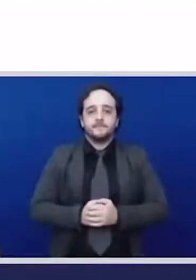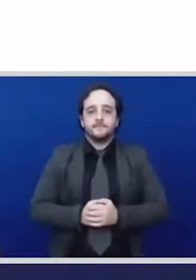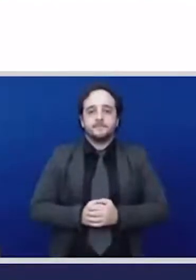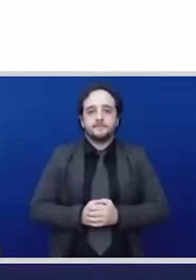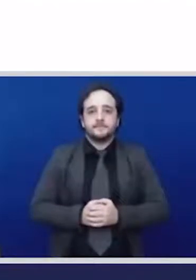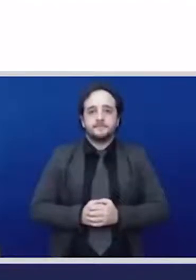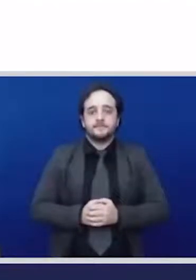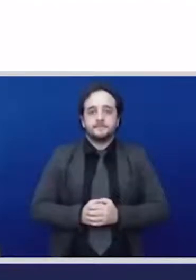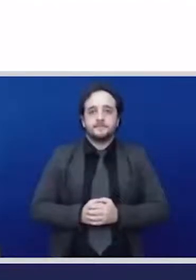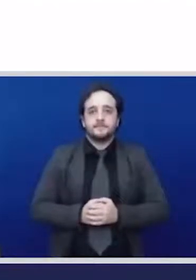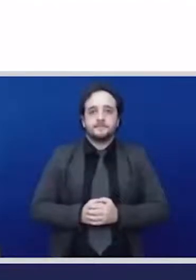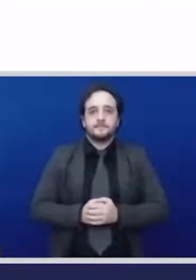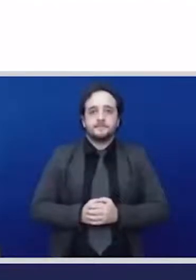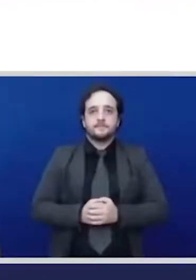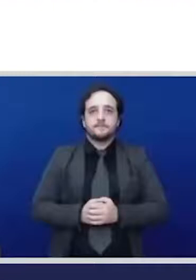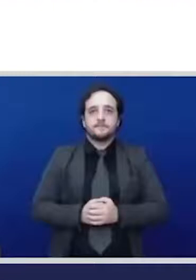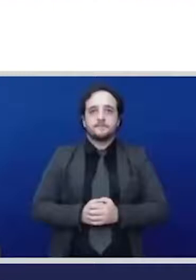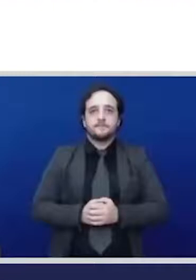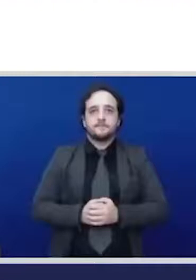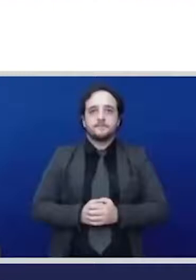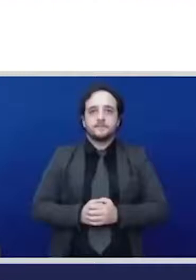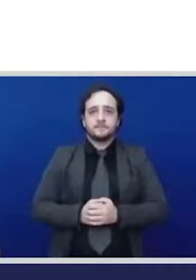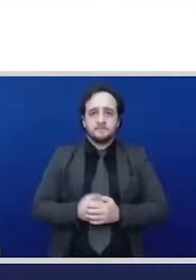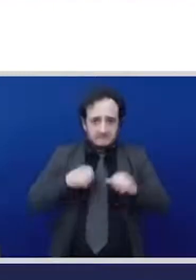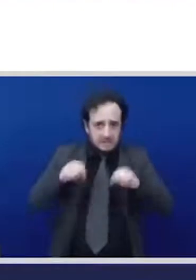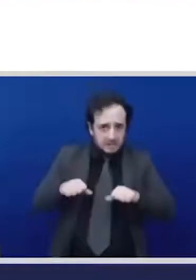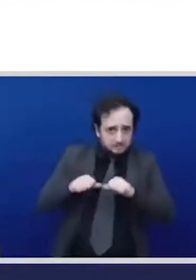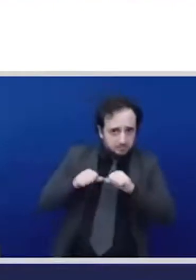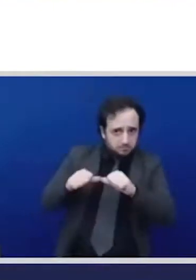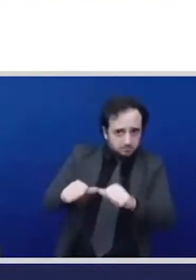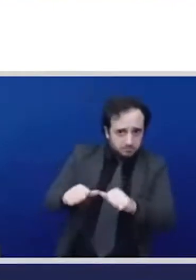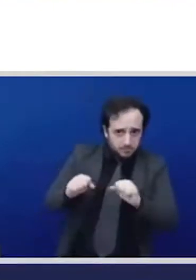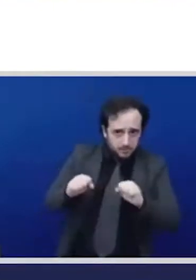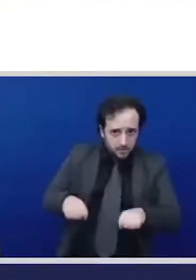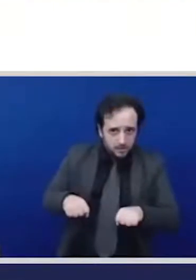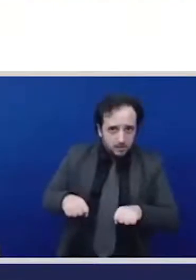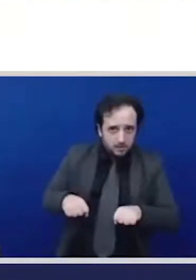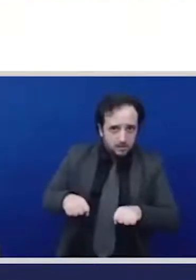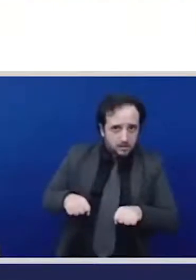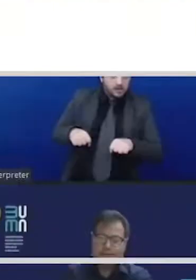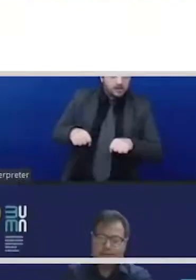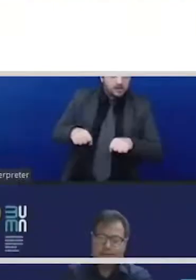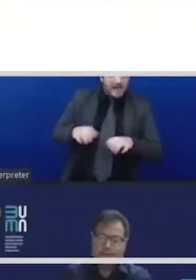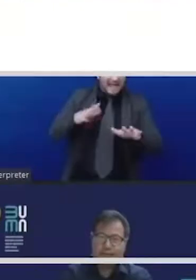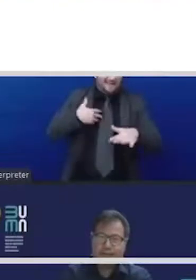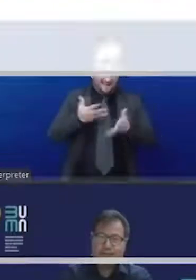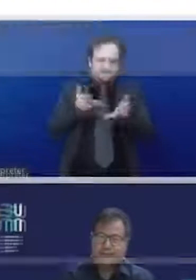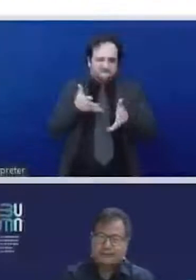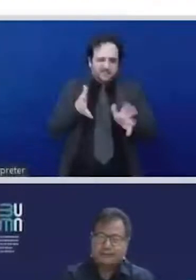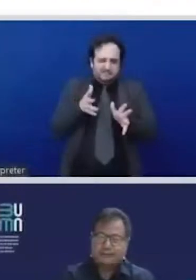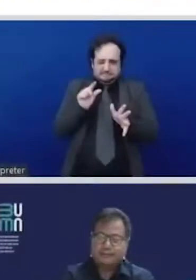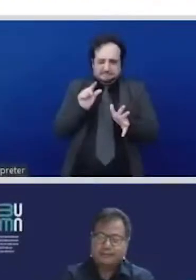para las recomendaciones Bueno, dejo esas dos para ahora y seguimos después con la conversación. Muchas gracias.